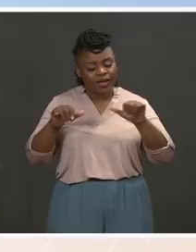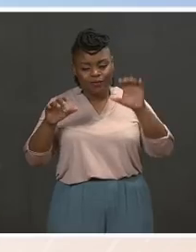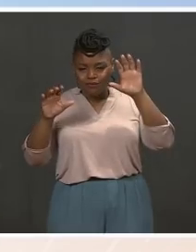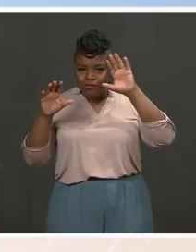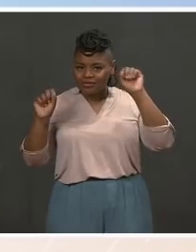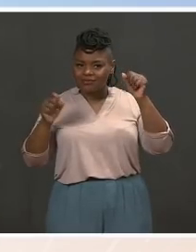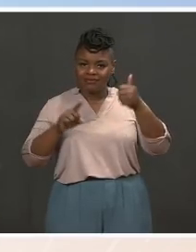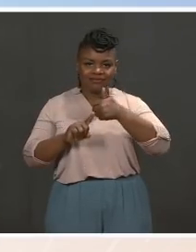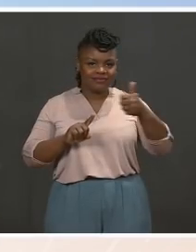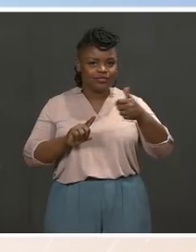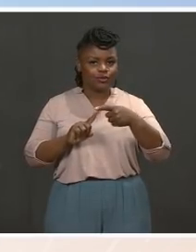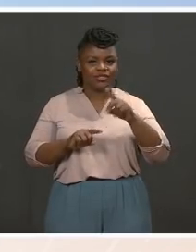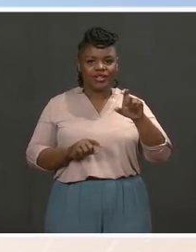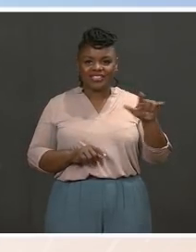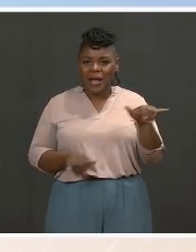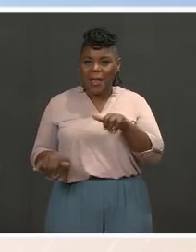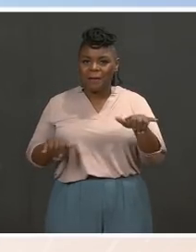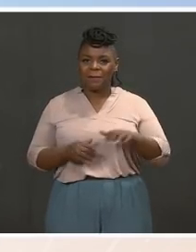Is it about the dogs?